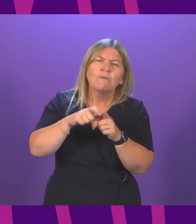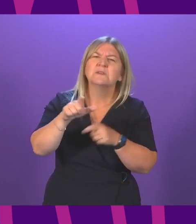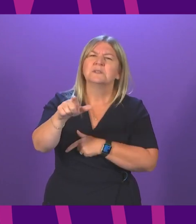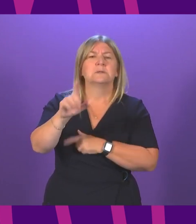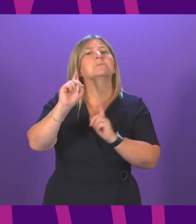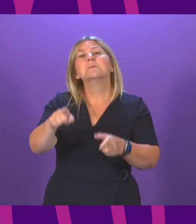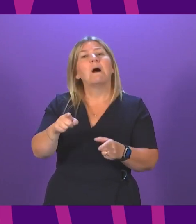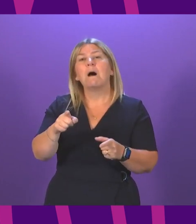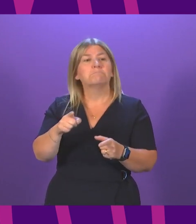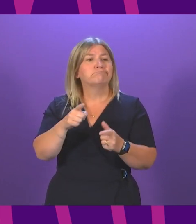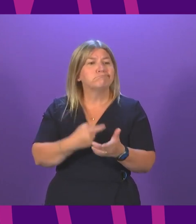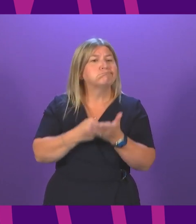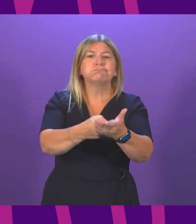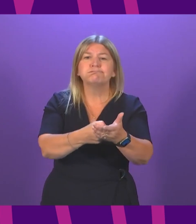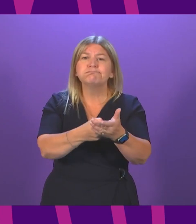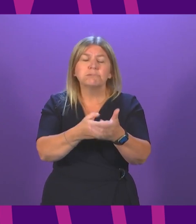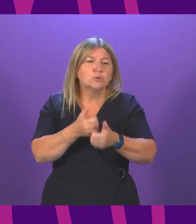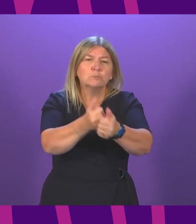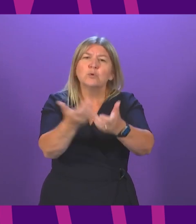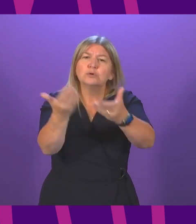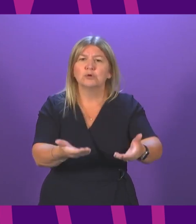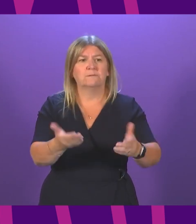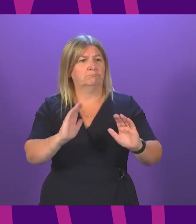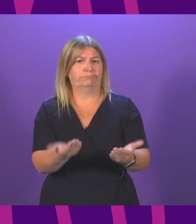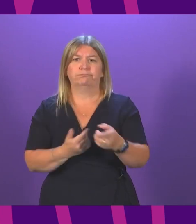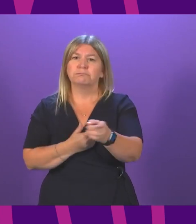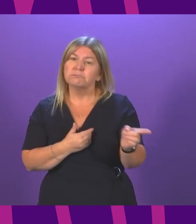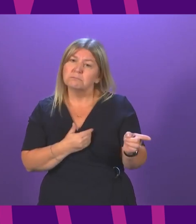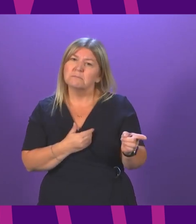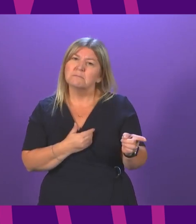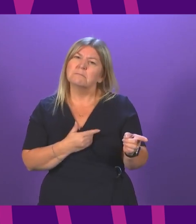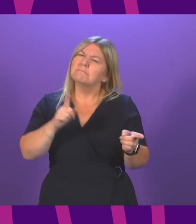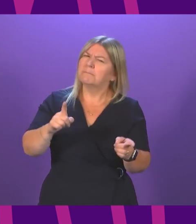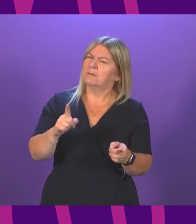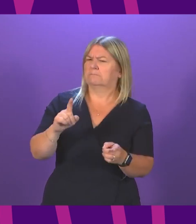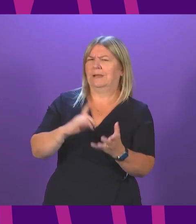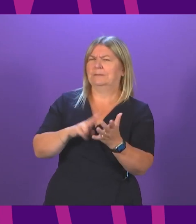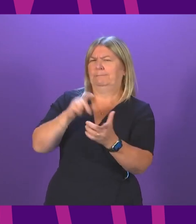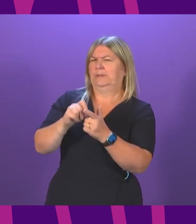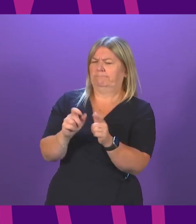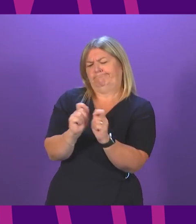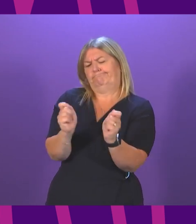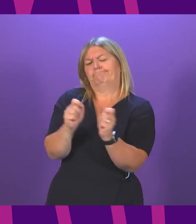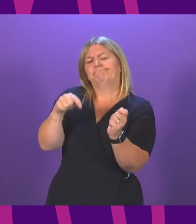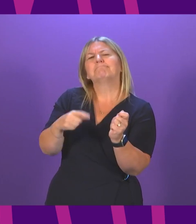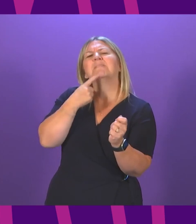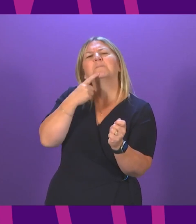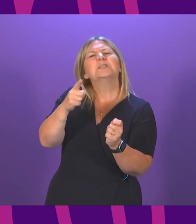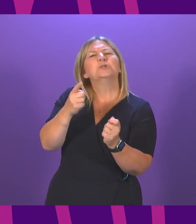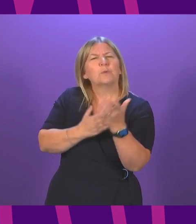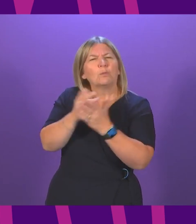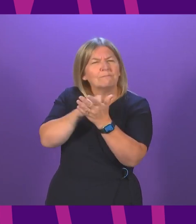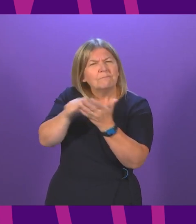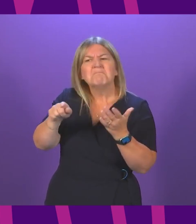a support service. Yet the SNP's flimsy pamphlet on NHS recovery didn't contain a single mention of long COVID.